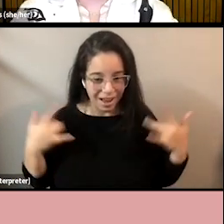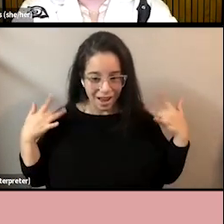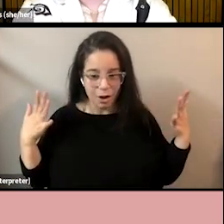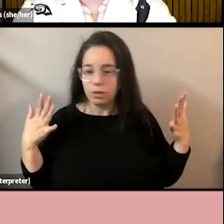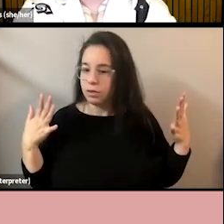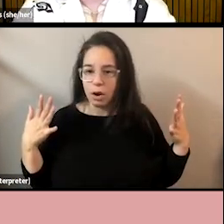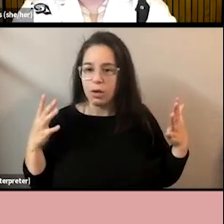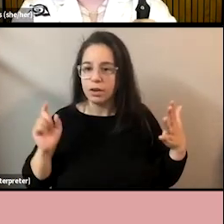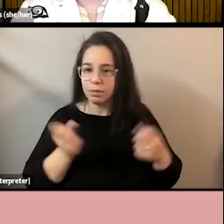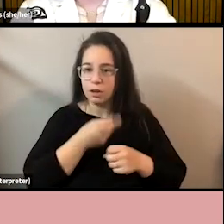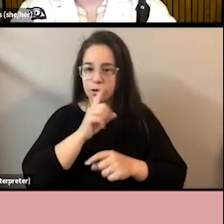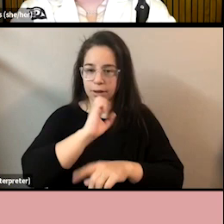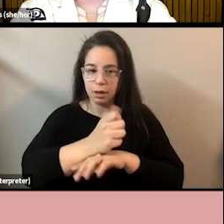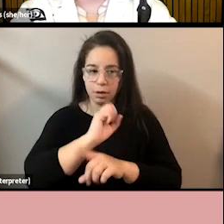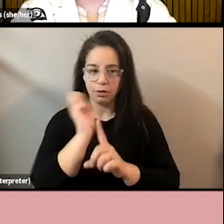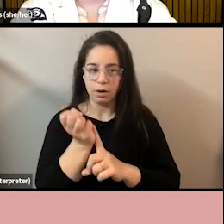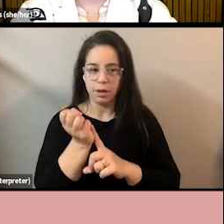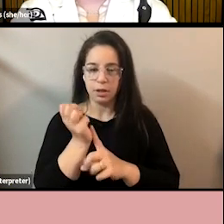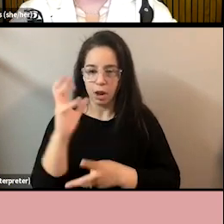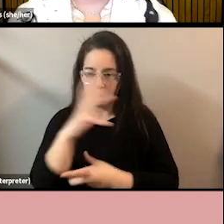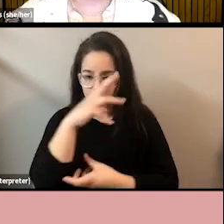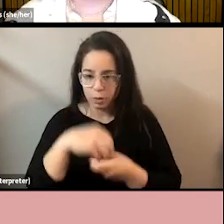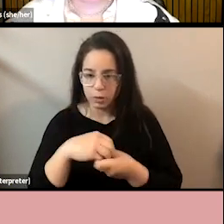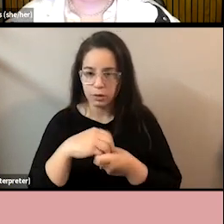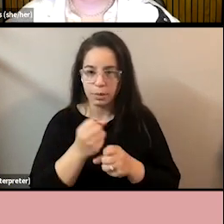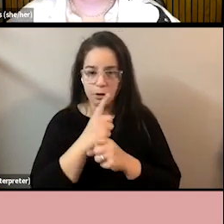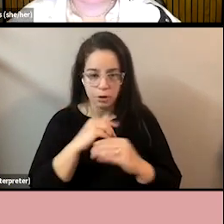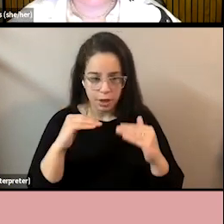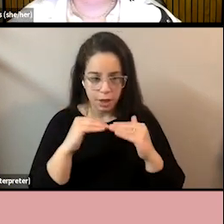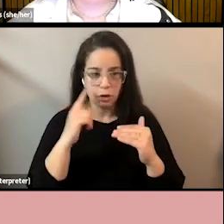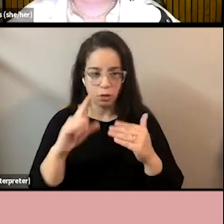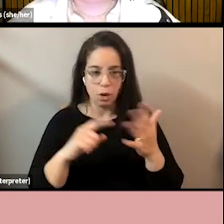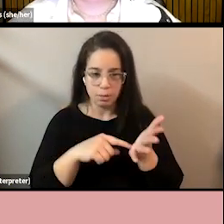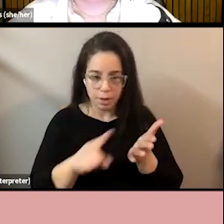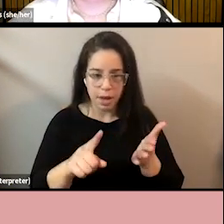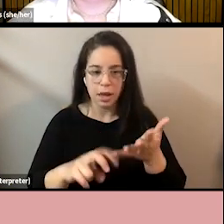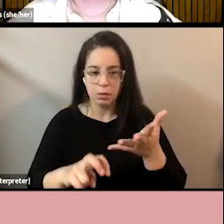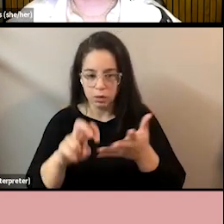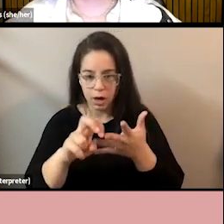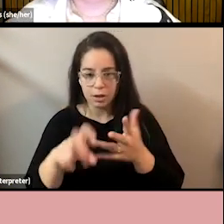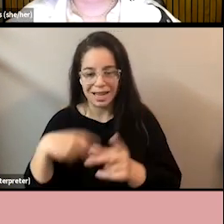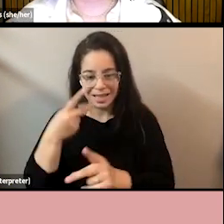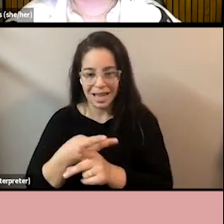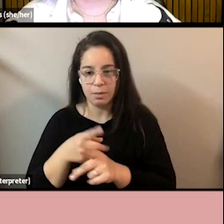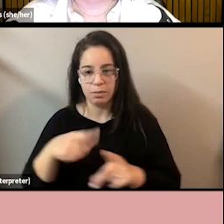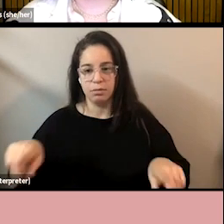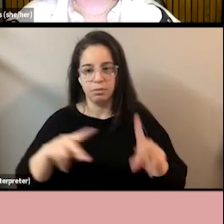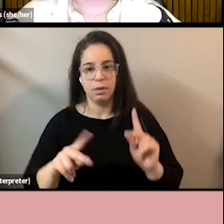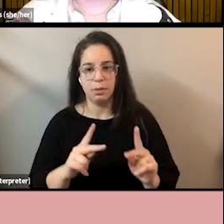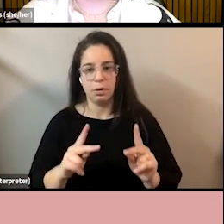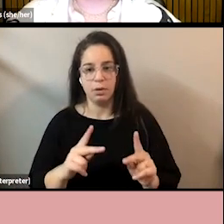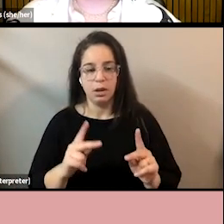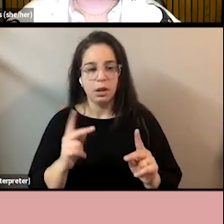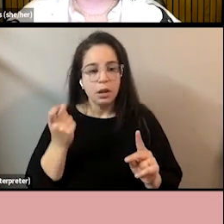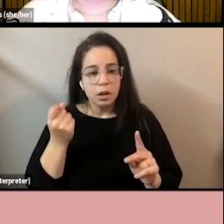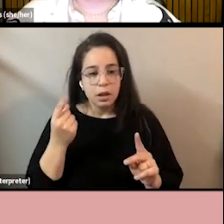inclusive environment and an even footing for promotions, pay rises and retention. It is much, much